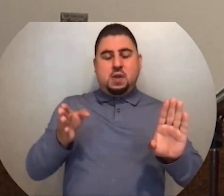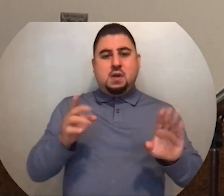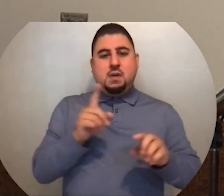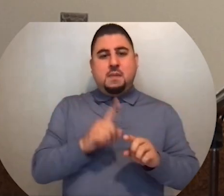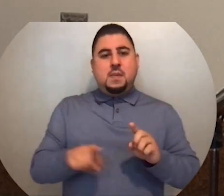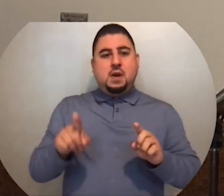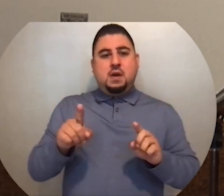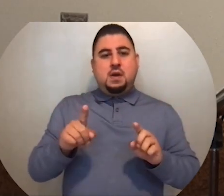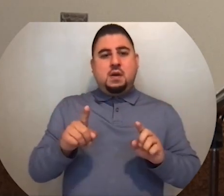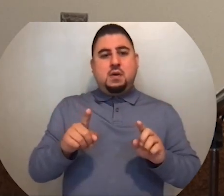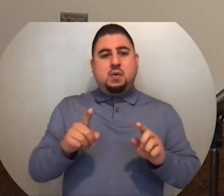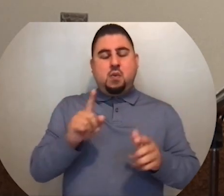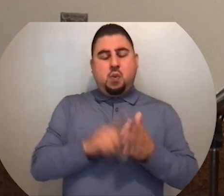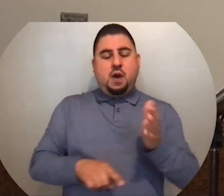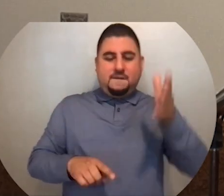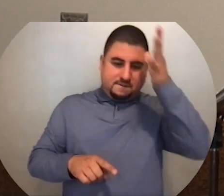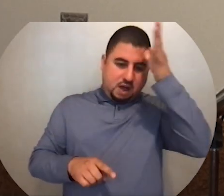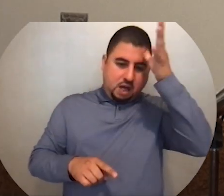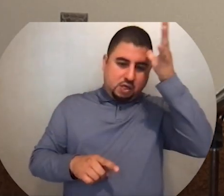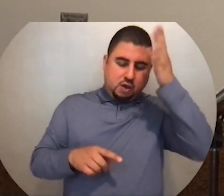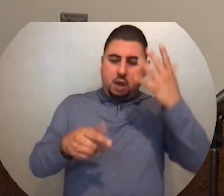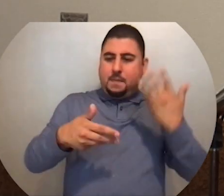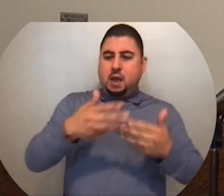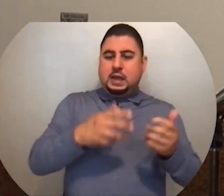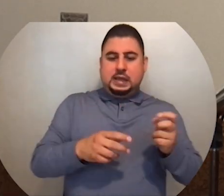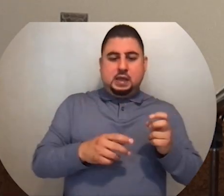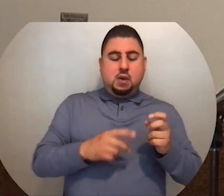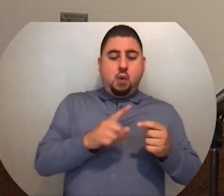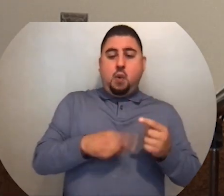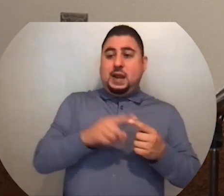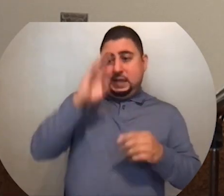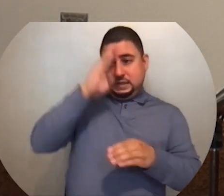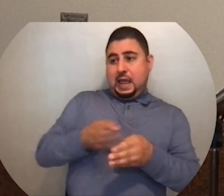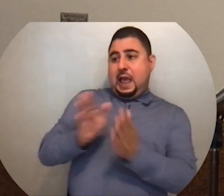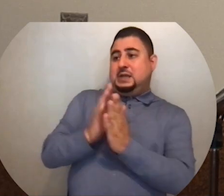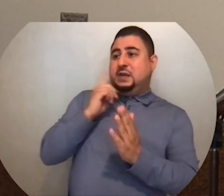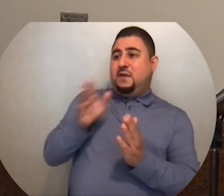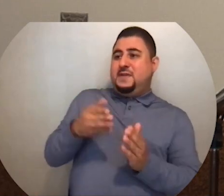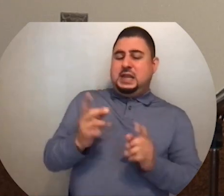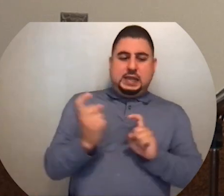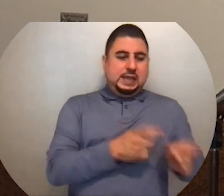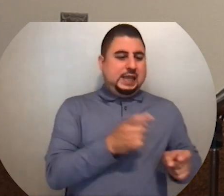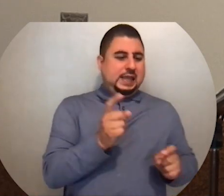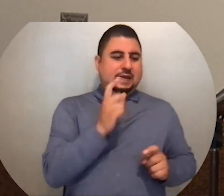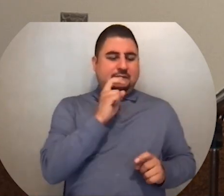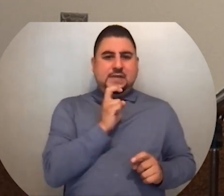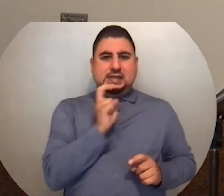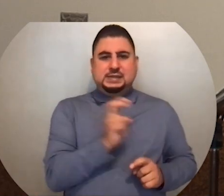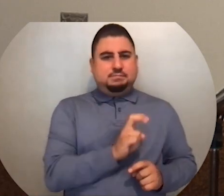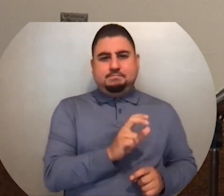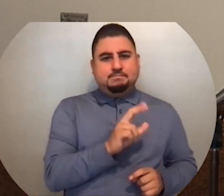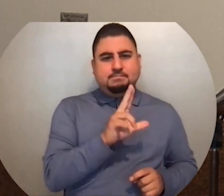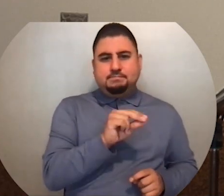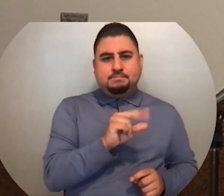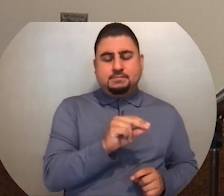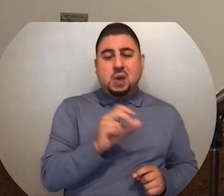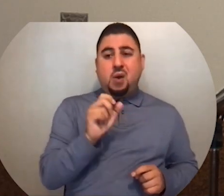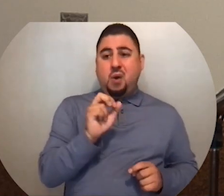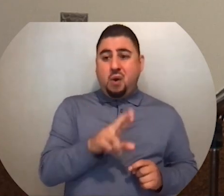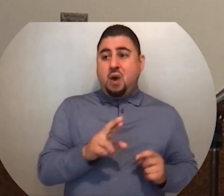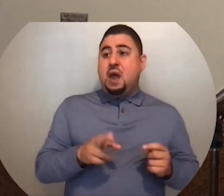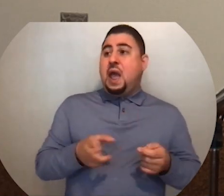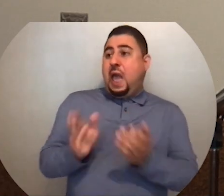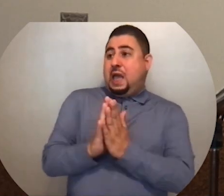What father among you would hand his son a snake when he asks for a fish, or hand him a scorpion when he